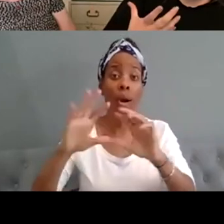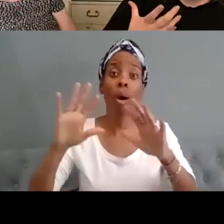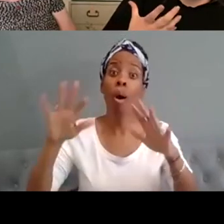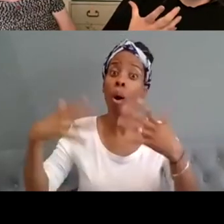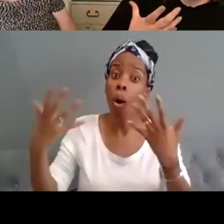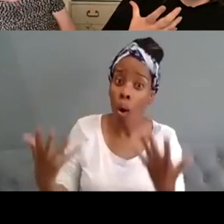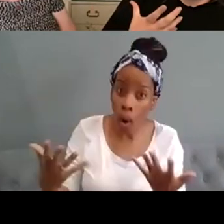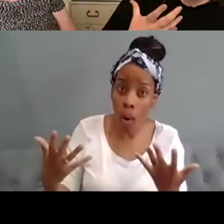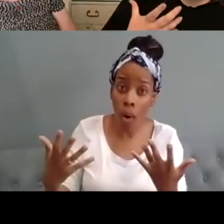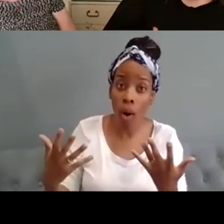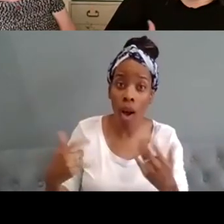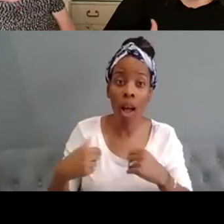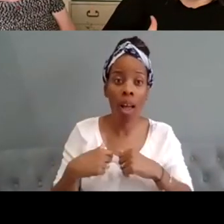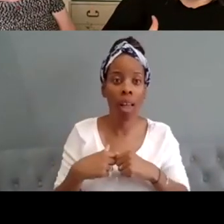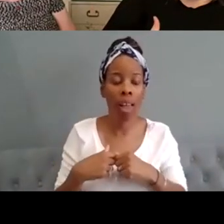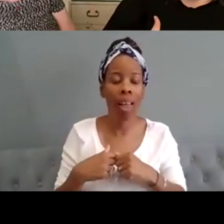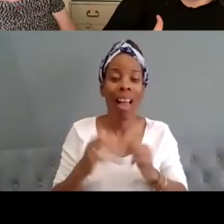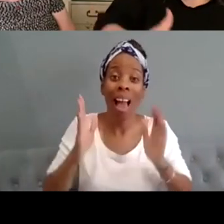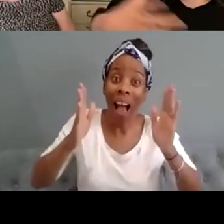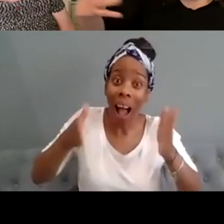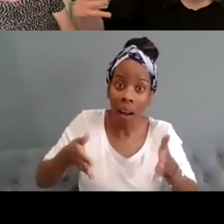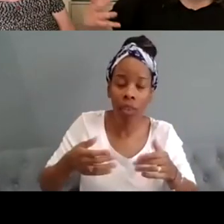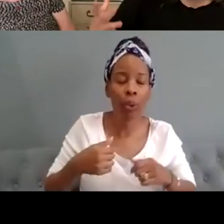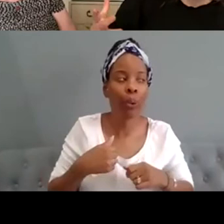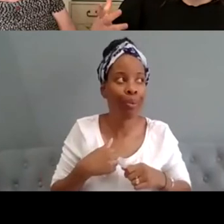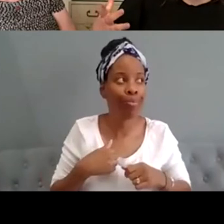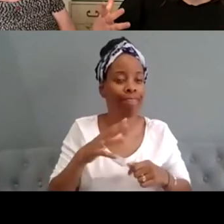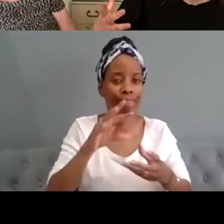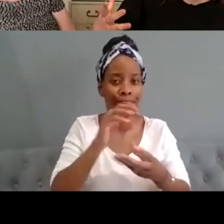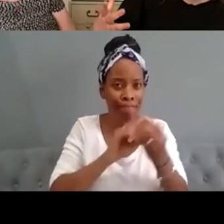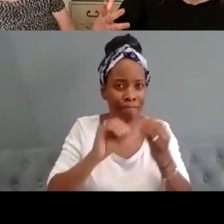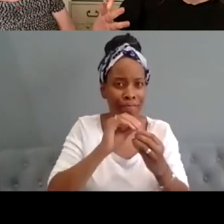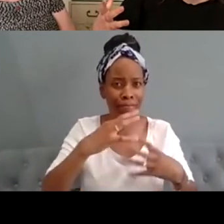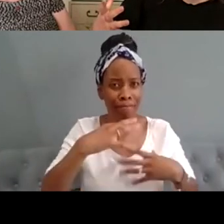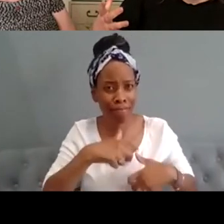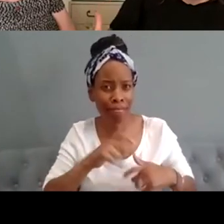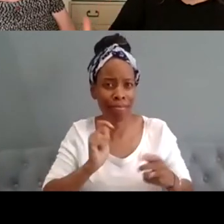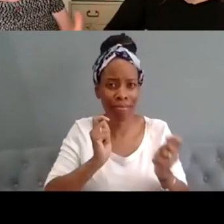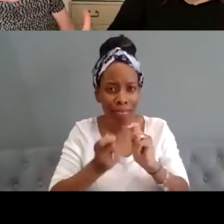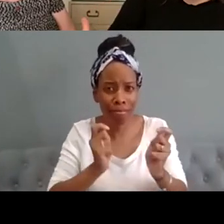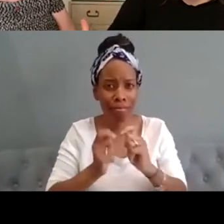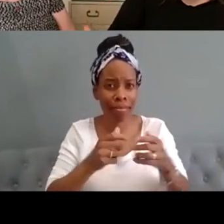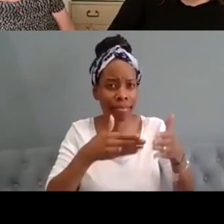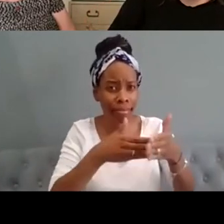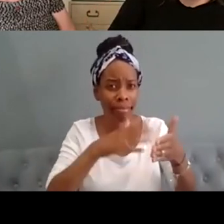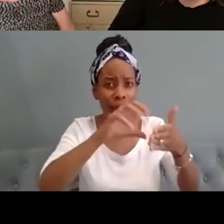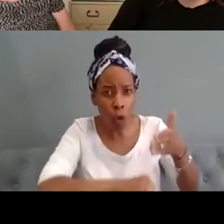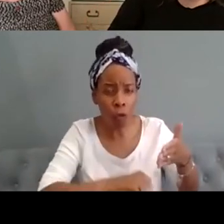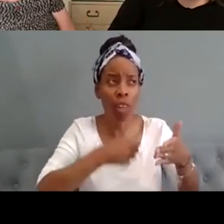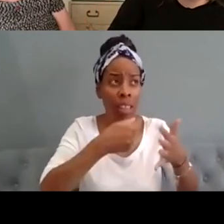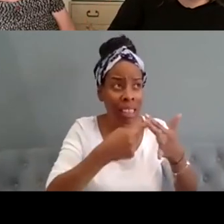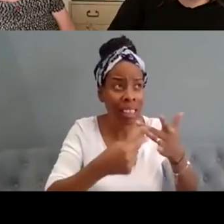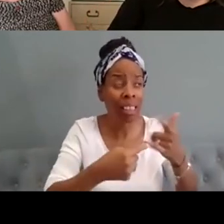having to augmentate everything to enable you to do that